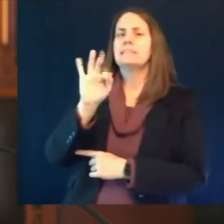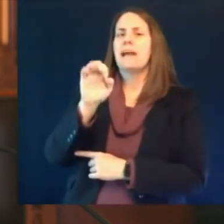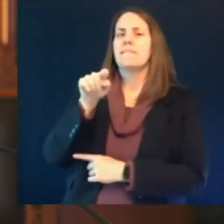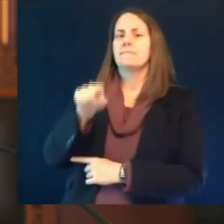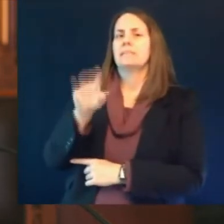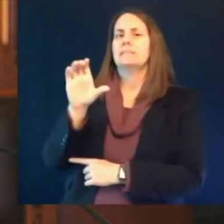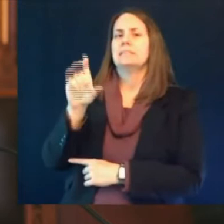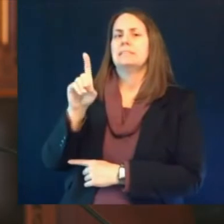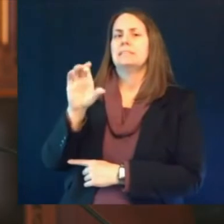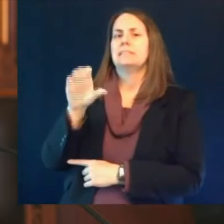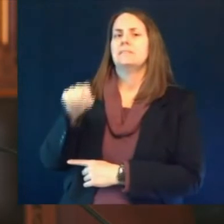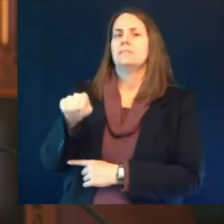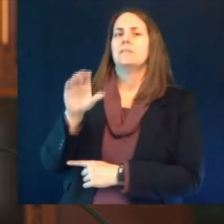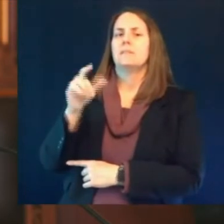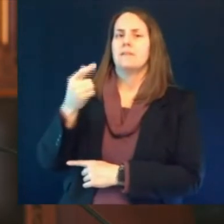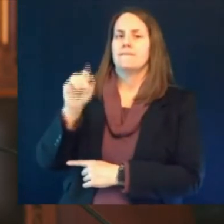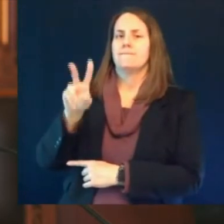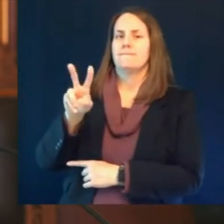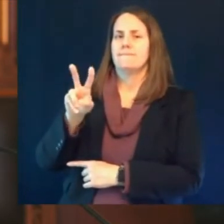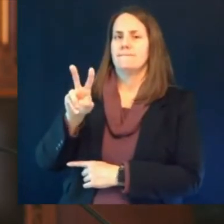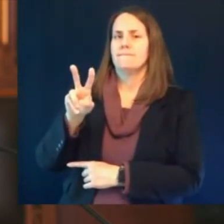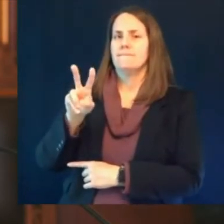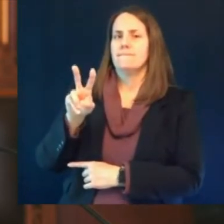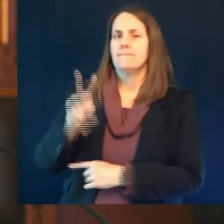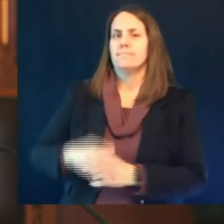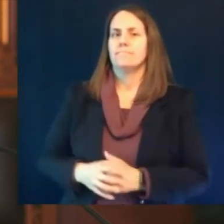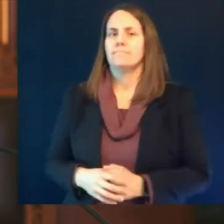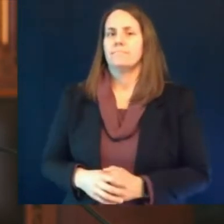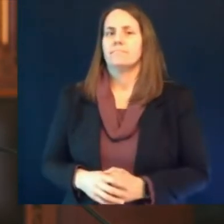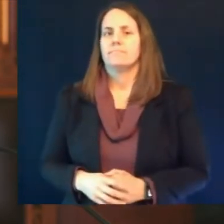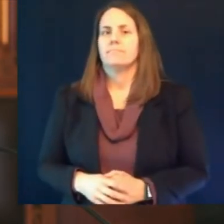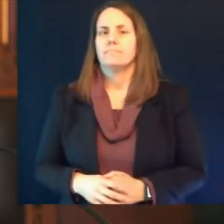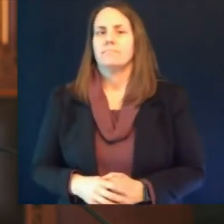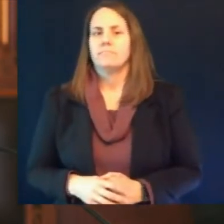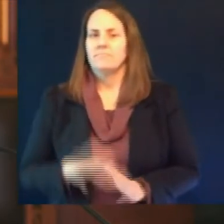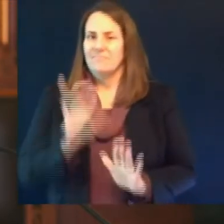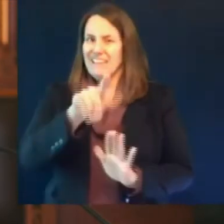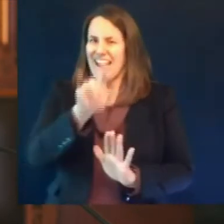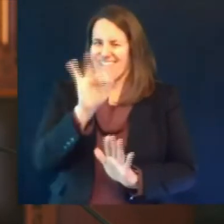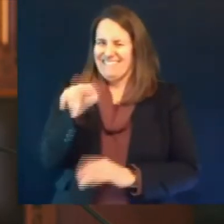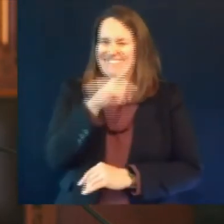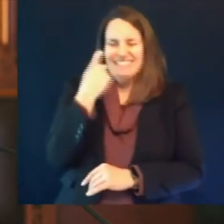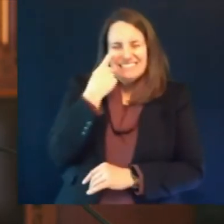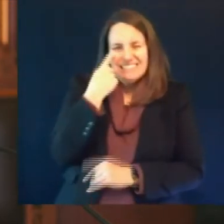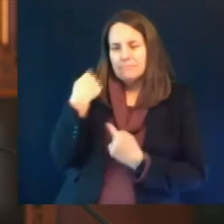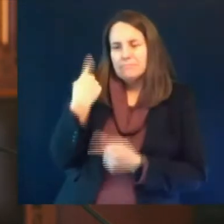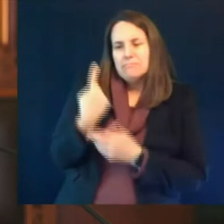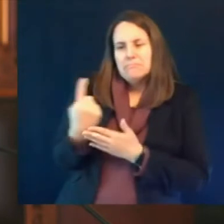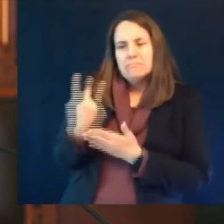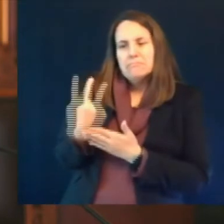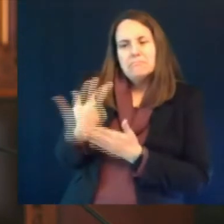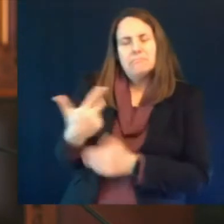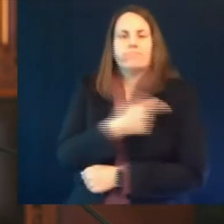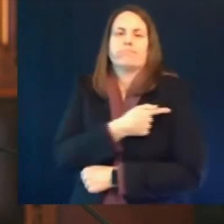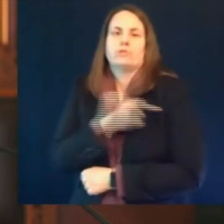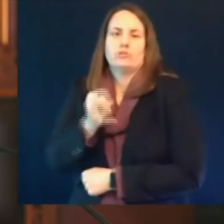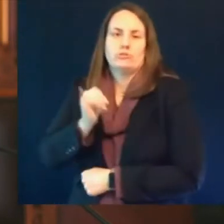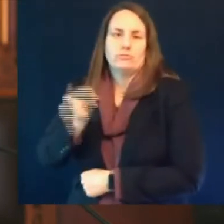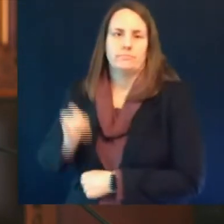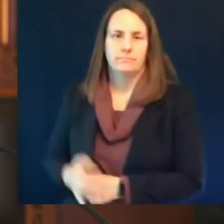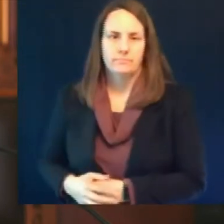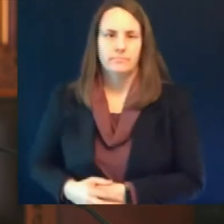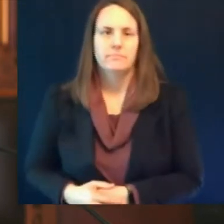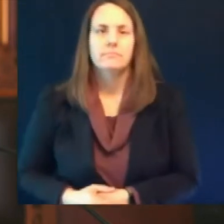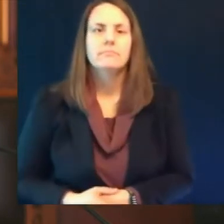pause will make it possible for us to learn more before making further decisions and we will look to the review that will be